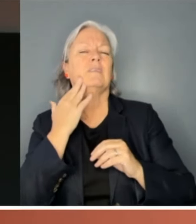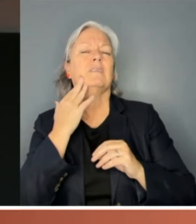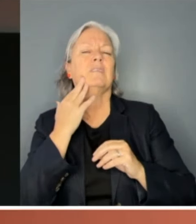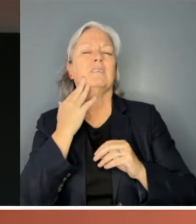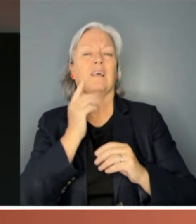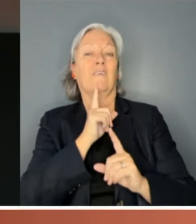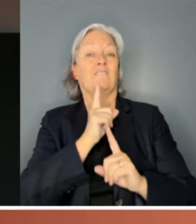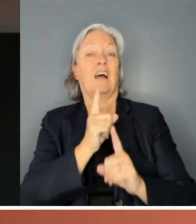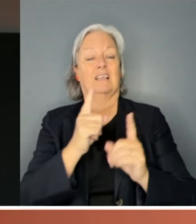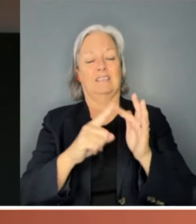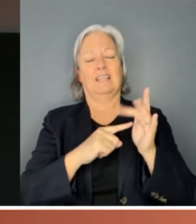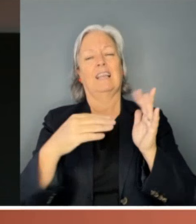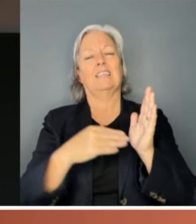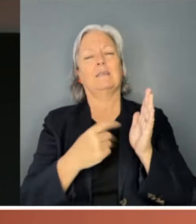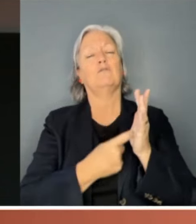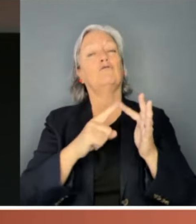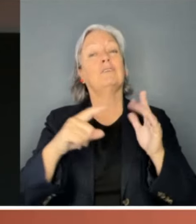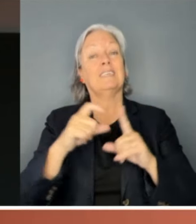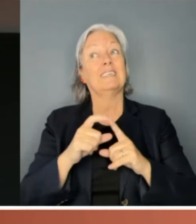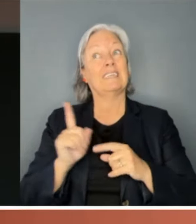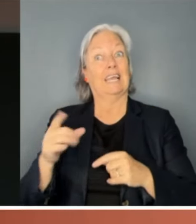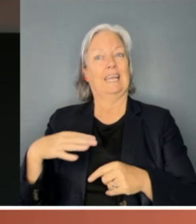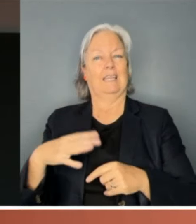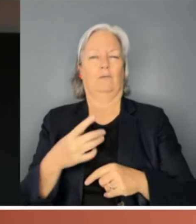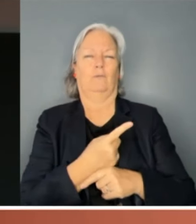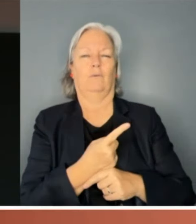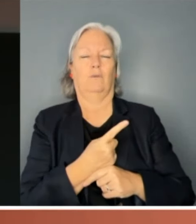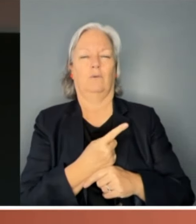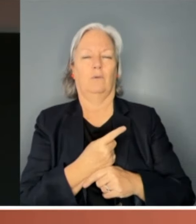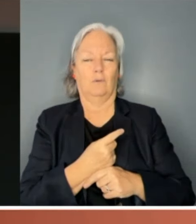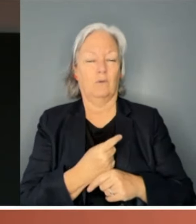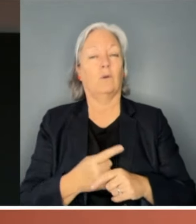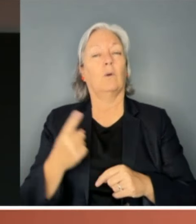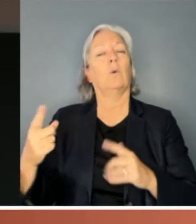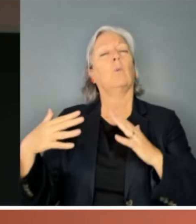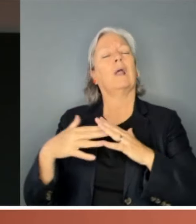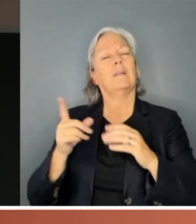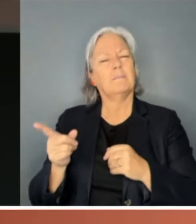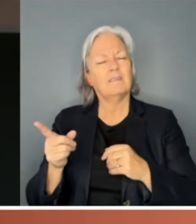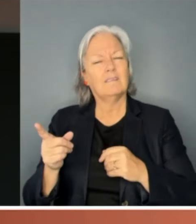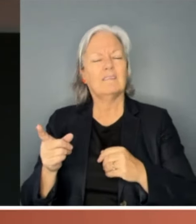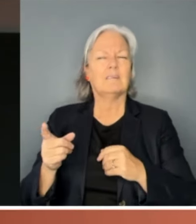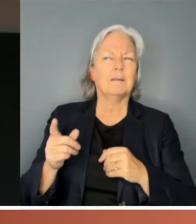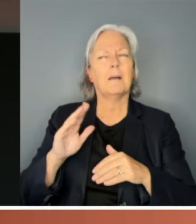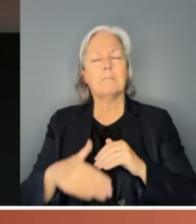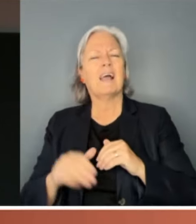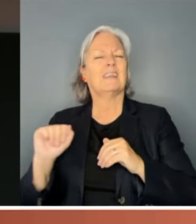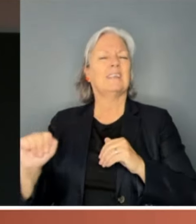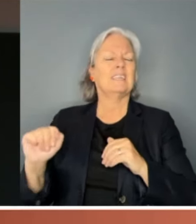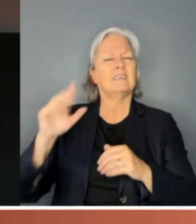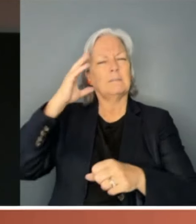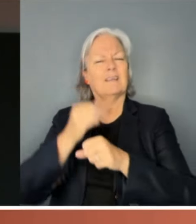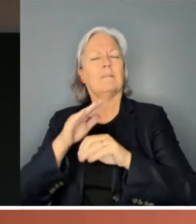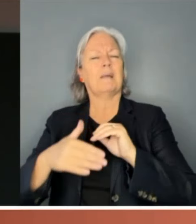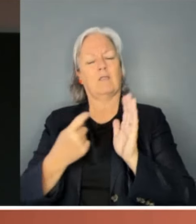And he needed her. Despite Whitlam's own strong conviction about the role and participation of women, there was not a